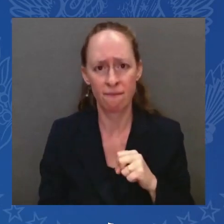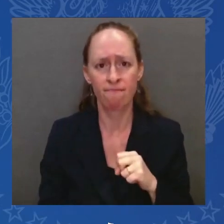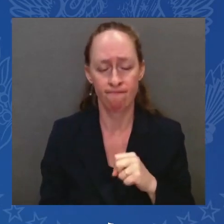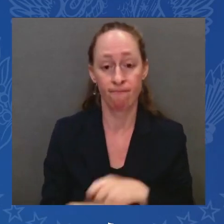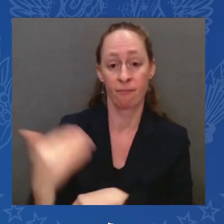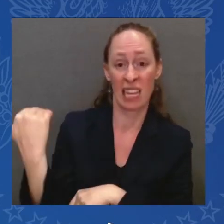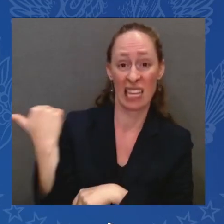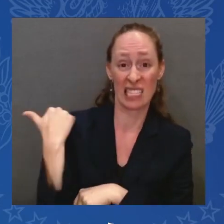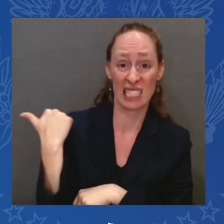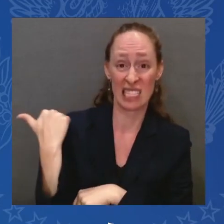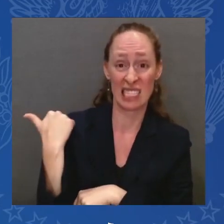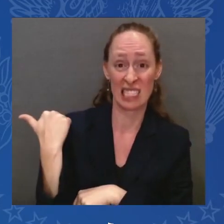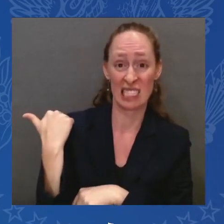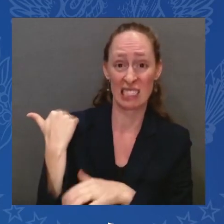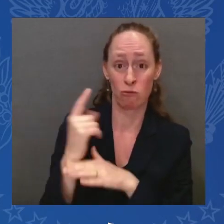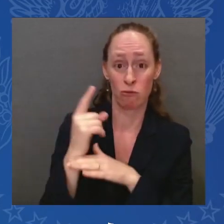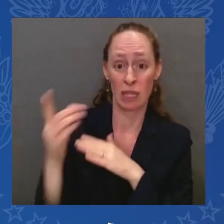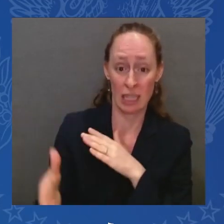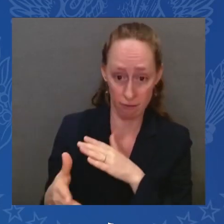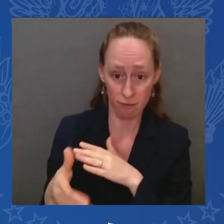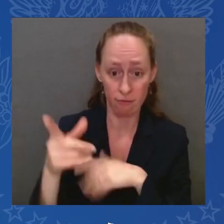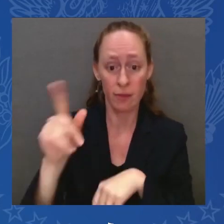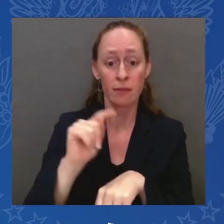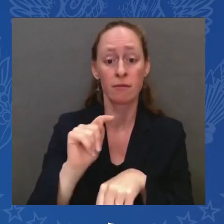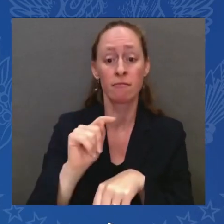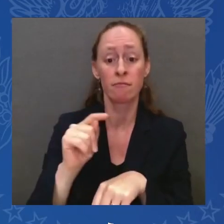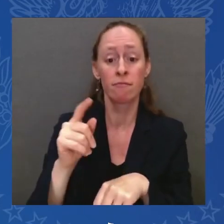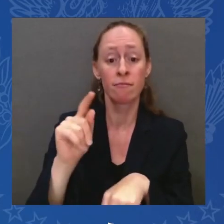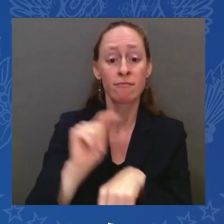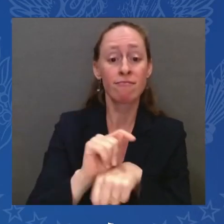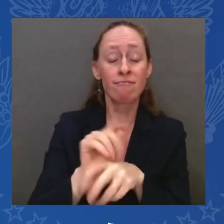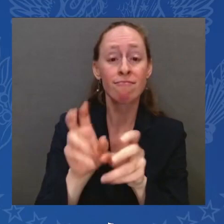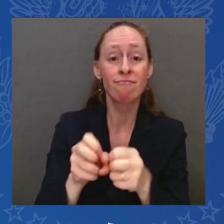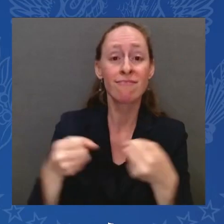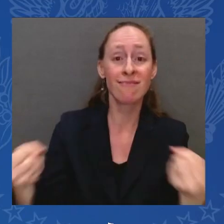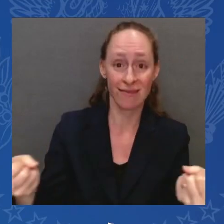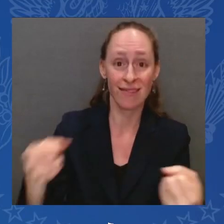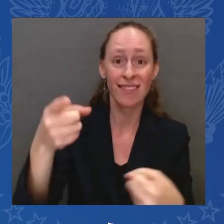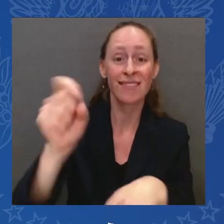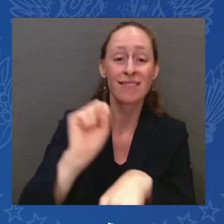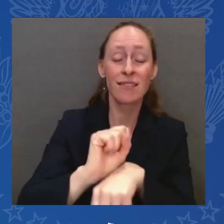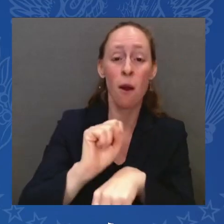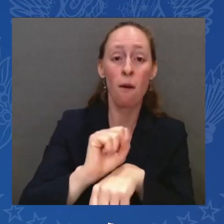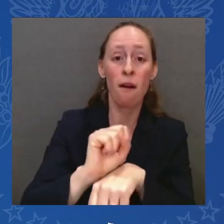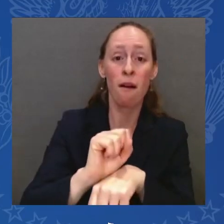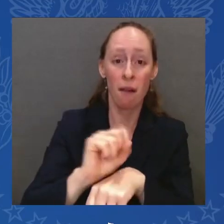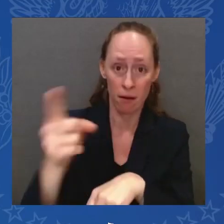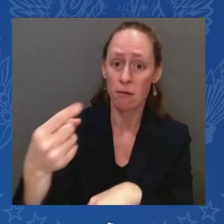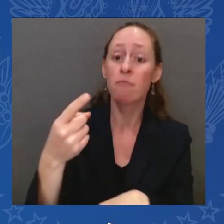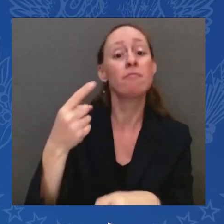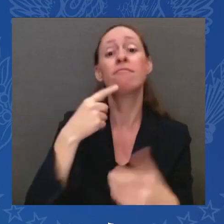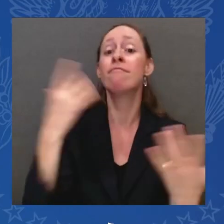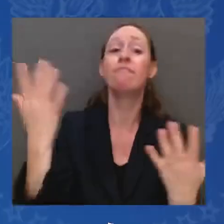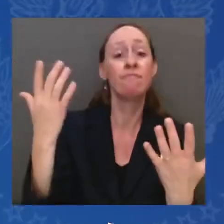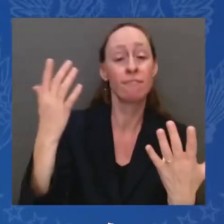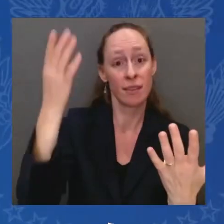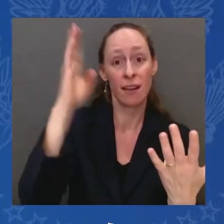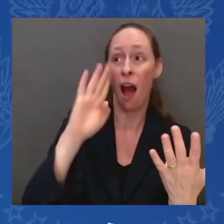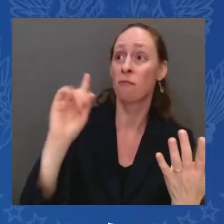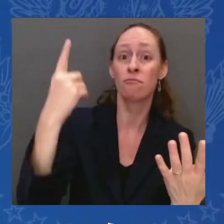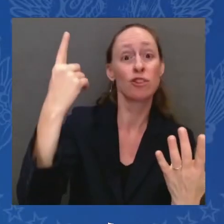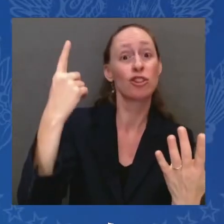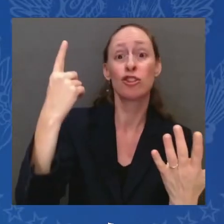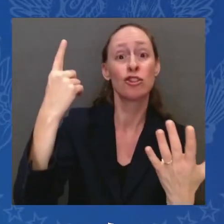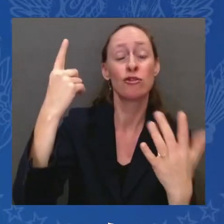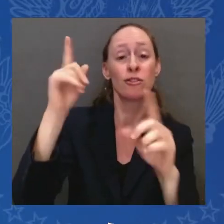stars to, quote, give light on the earth and separate light from darkness. Give